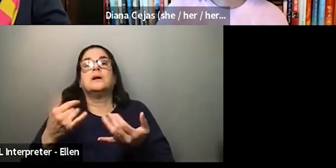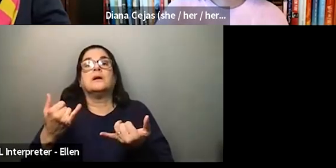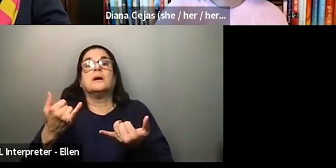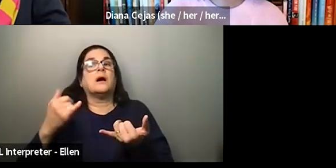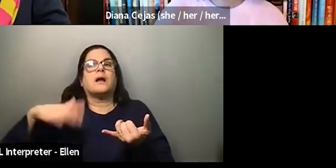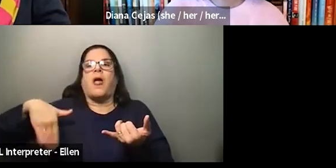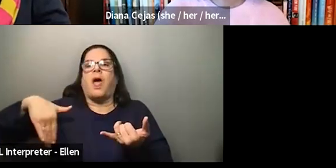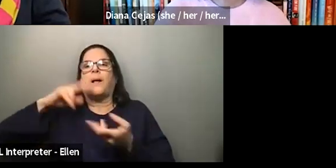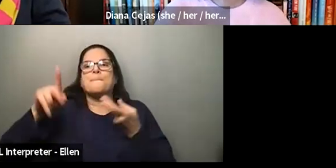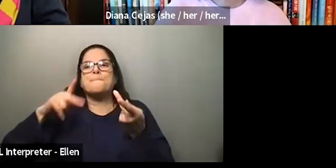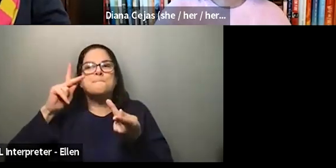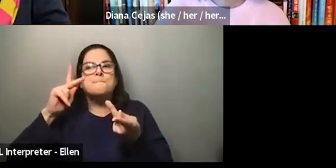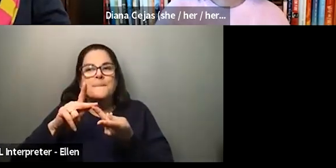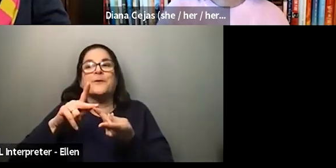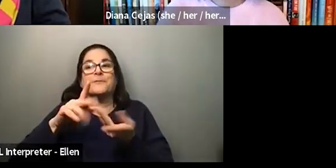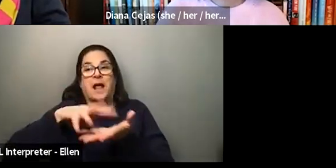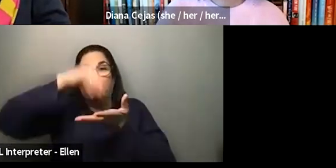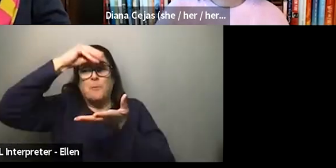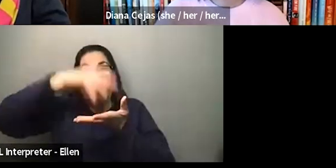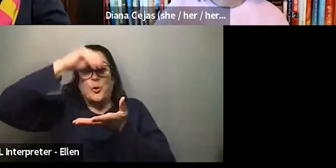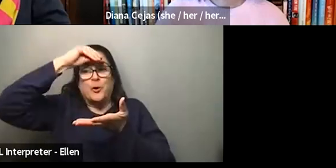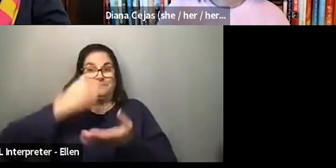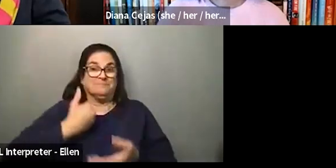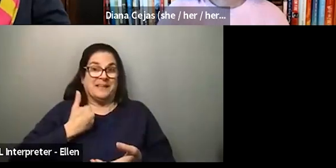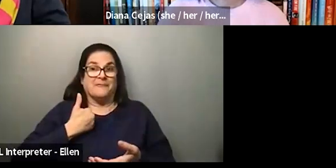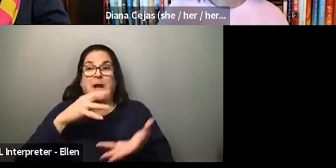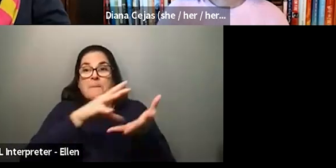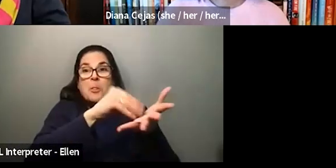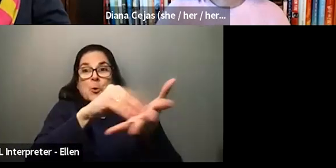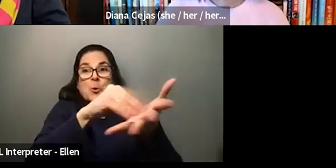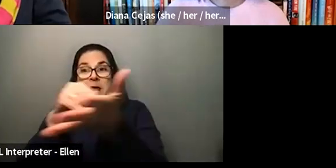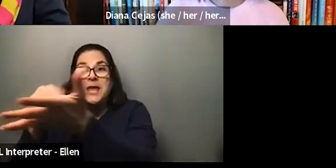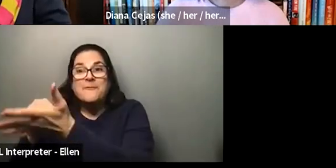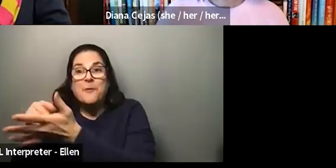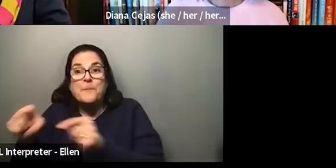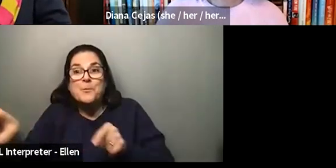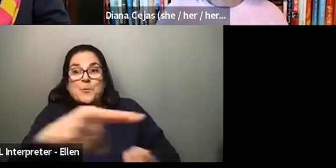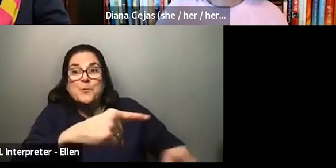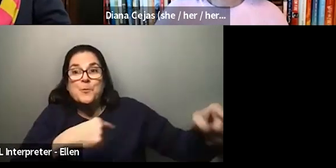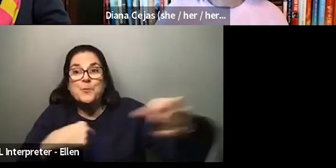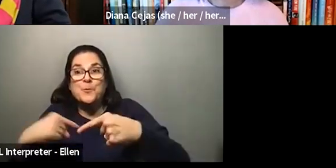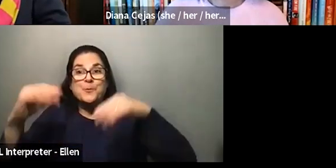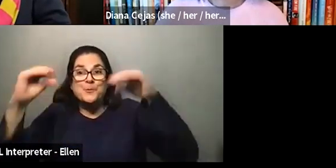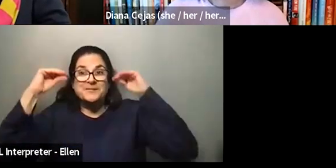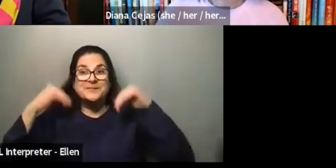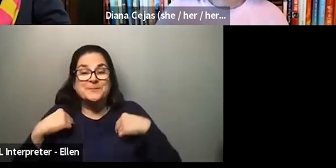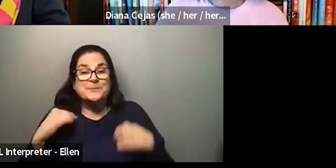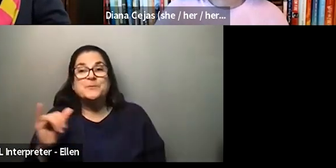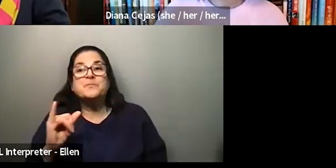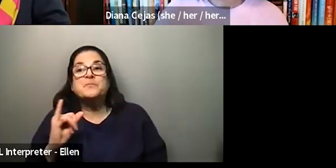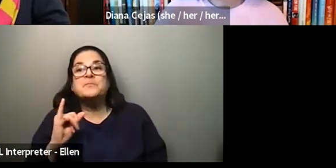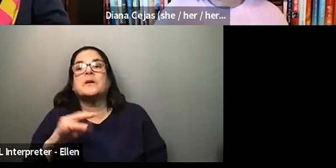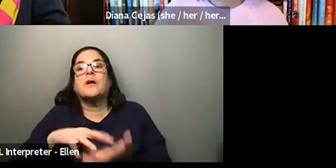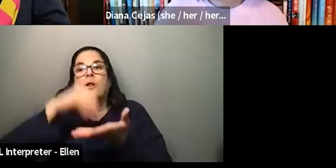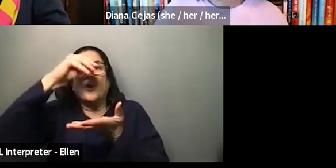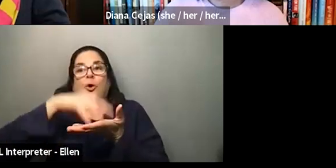every day. And I learned from you all every day on this panel. So thank you. And by learning that, I realized I could help to then teach other